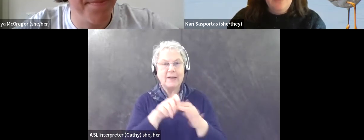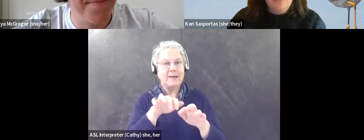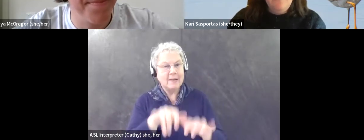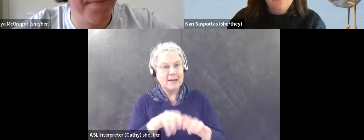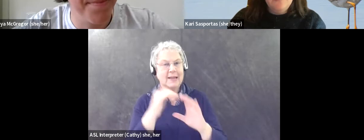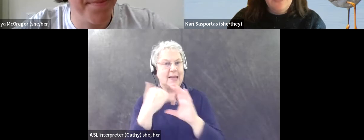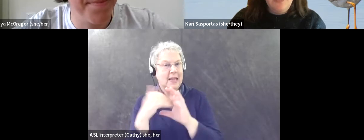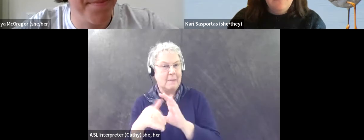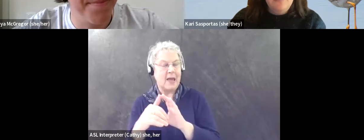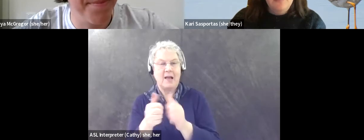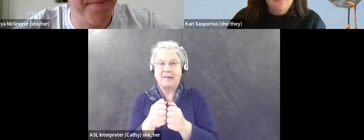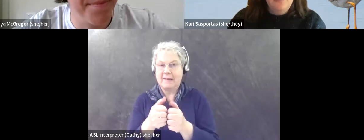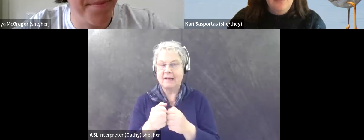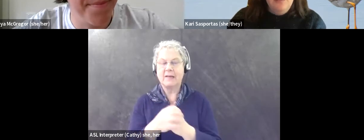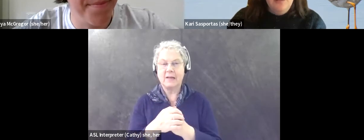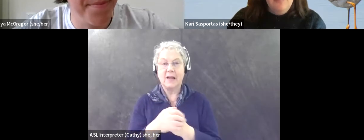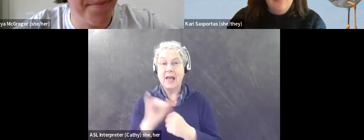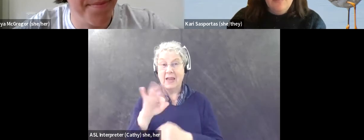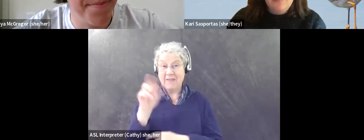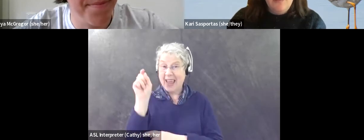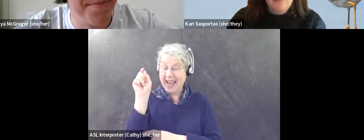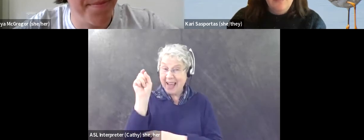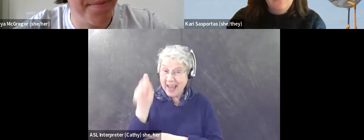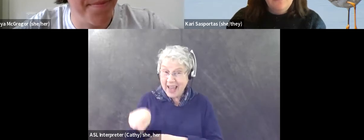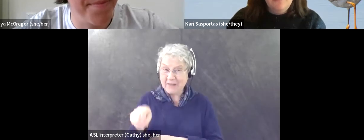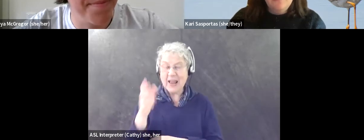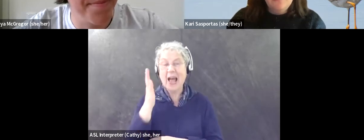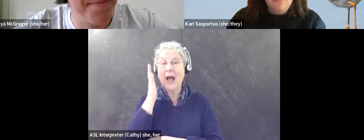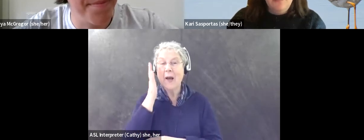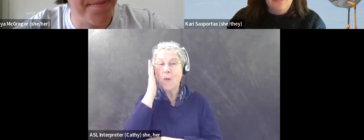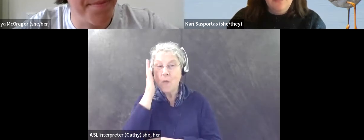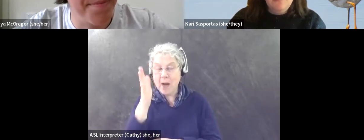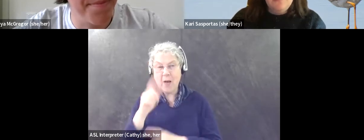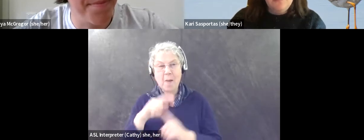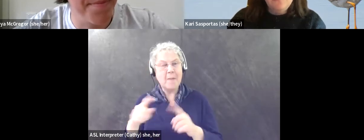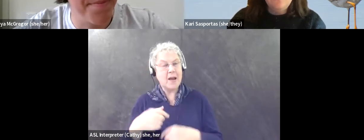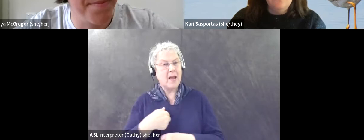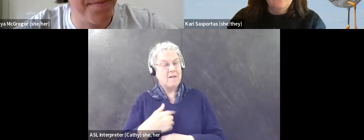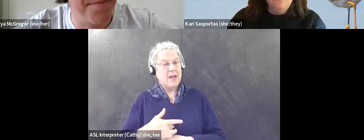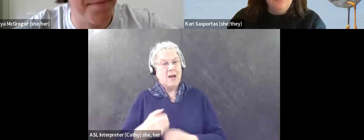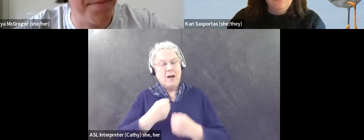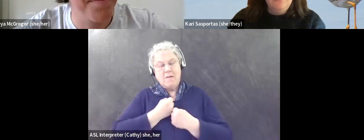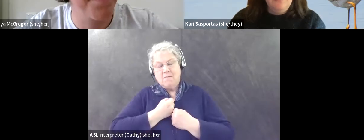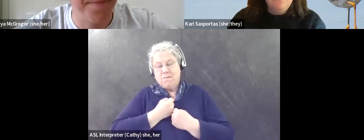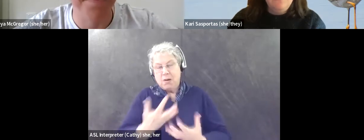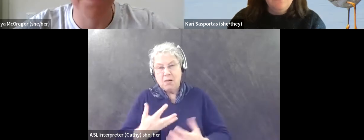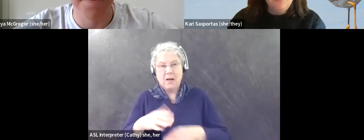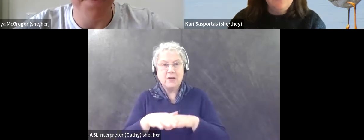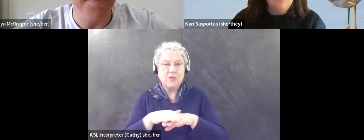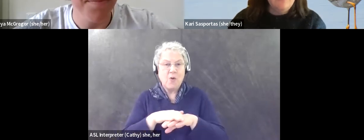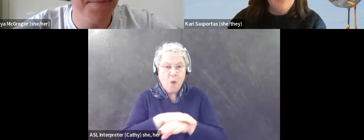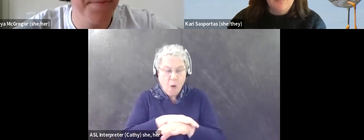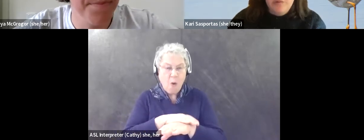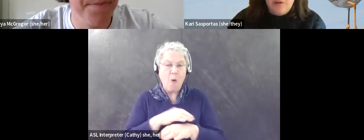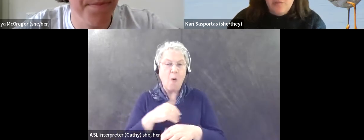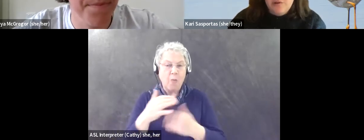But if it's something I have to do, then I will talk. It's exhausting. And it's, it's slow for me. And sometimes